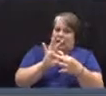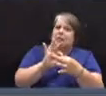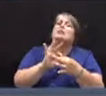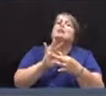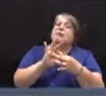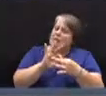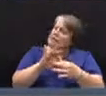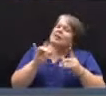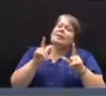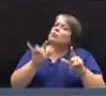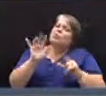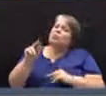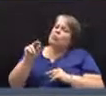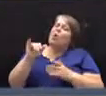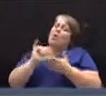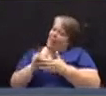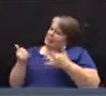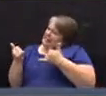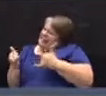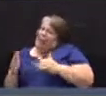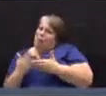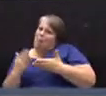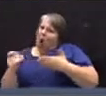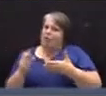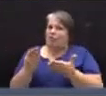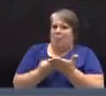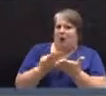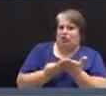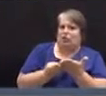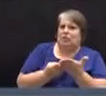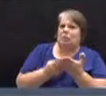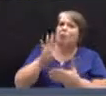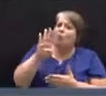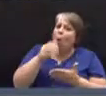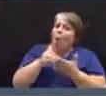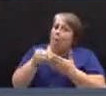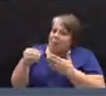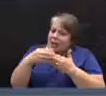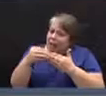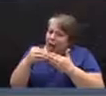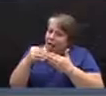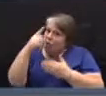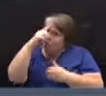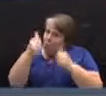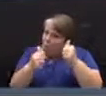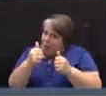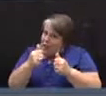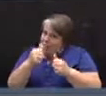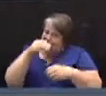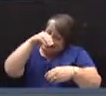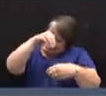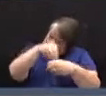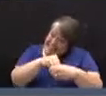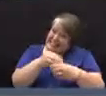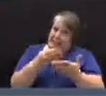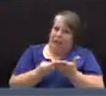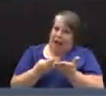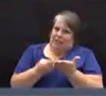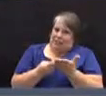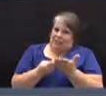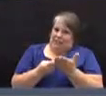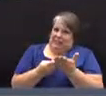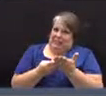of the budget, the $4 million for which there is within the budget a